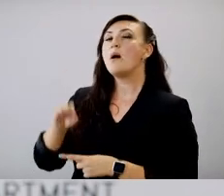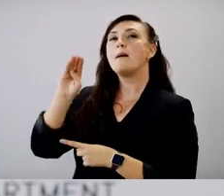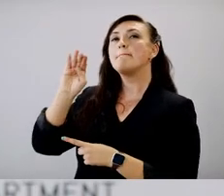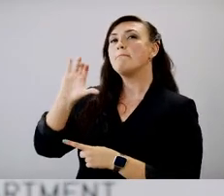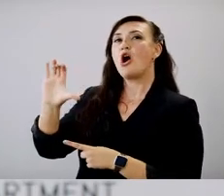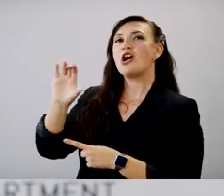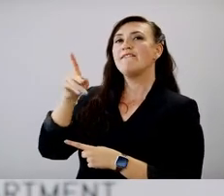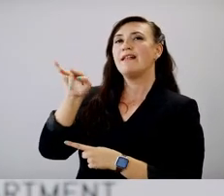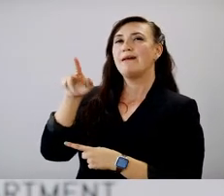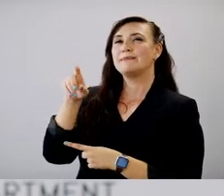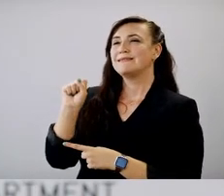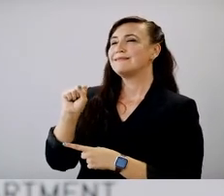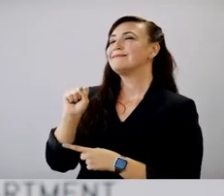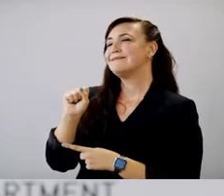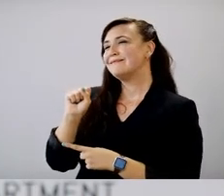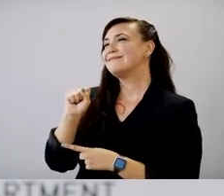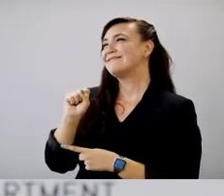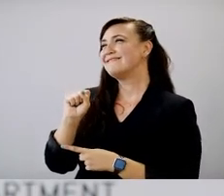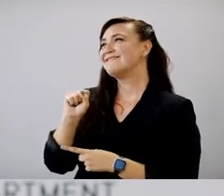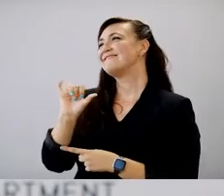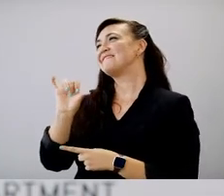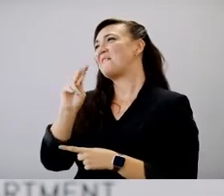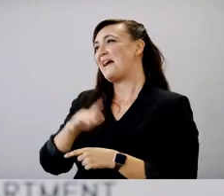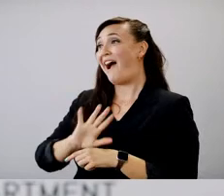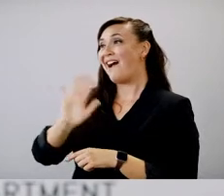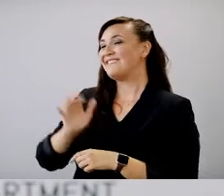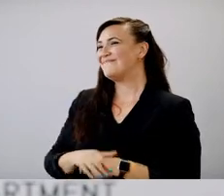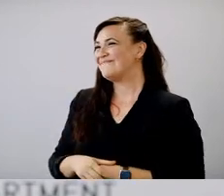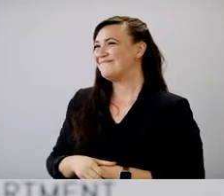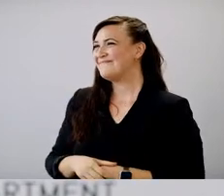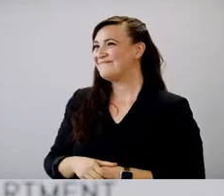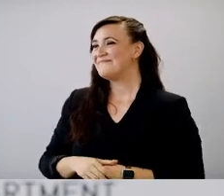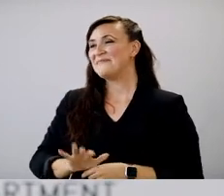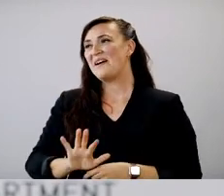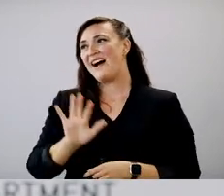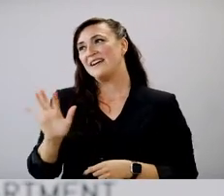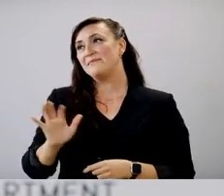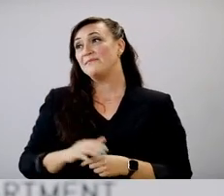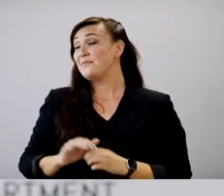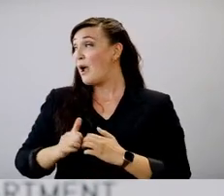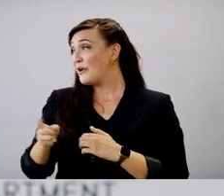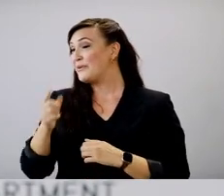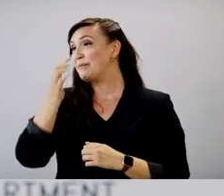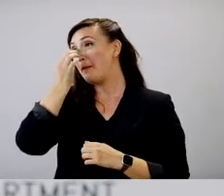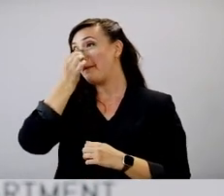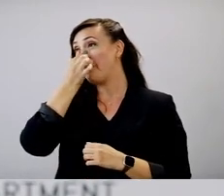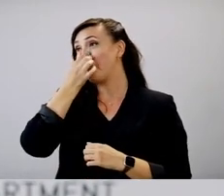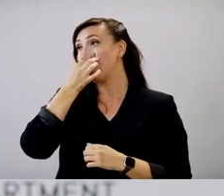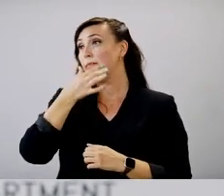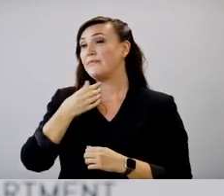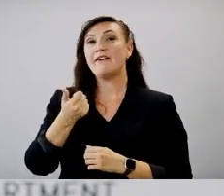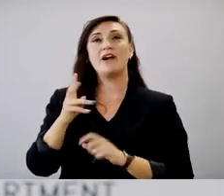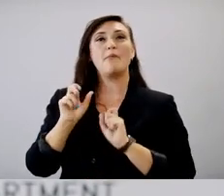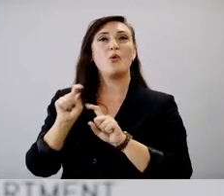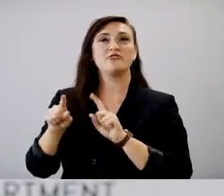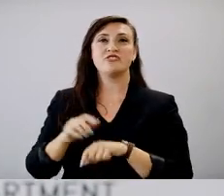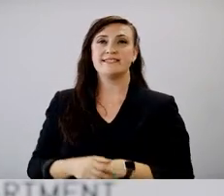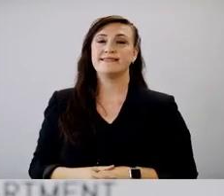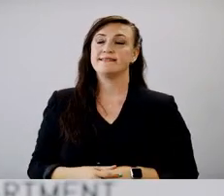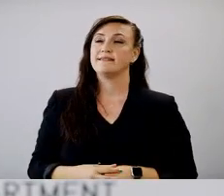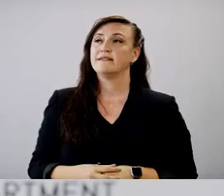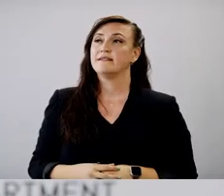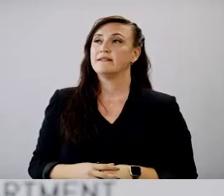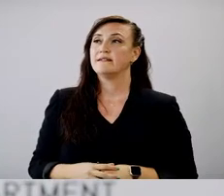Phillips. Oh, surprise. Hi. Hi. How are you? I have two questions I want to ask you.